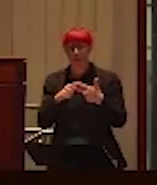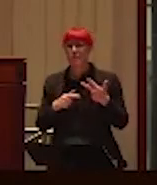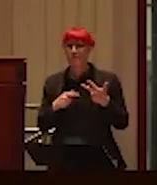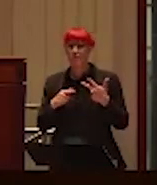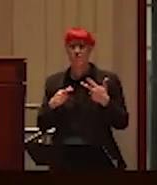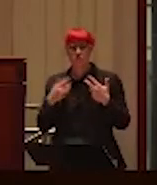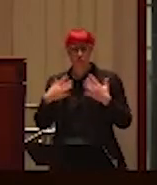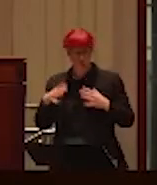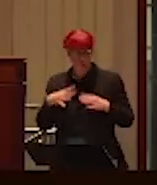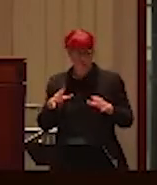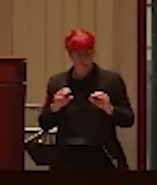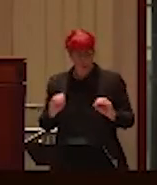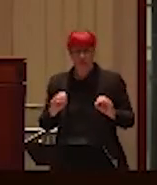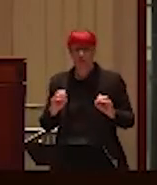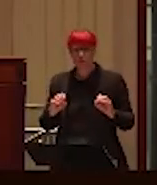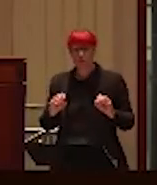what I was wearing.